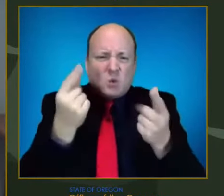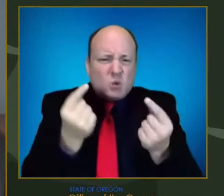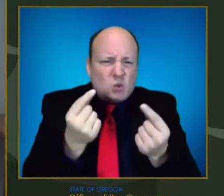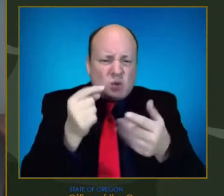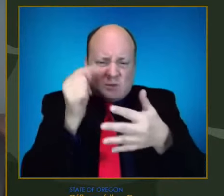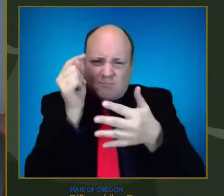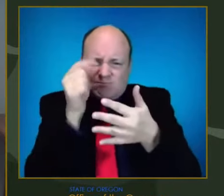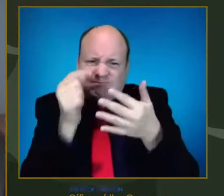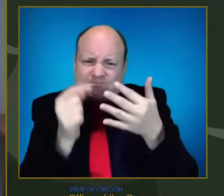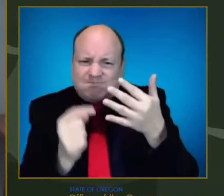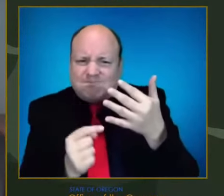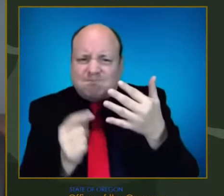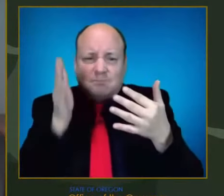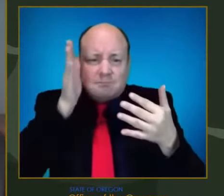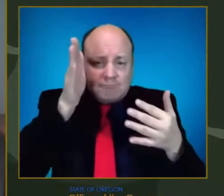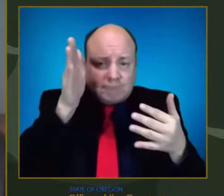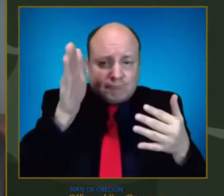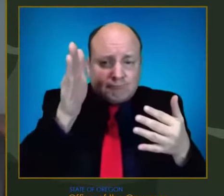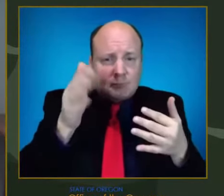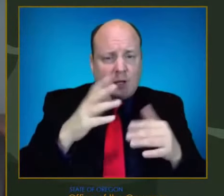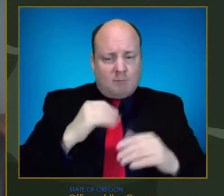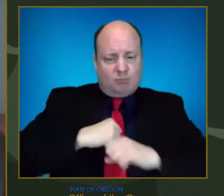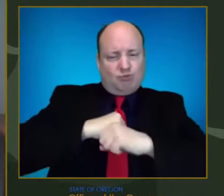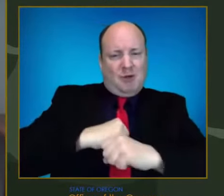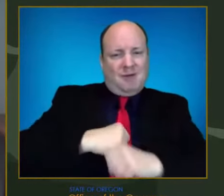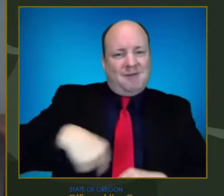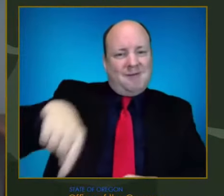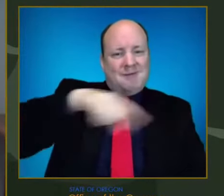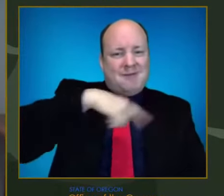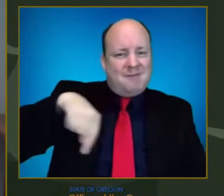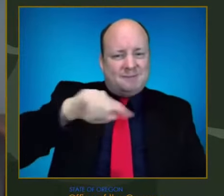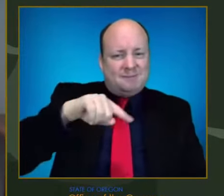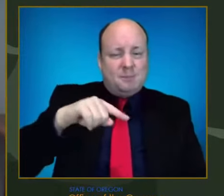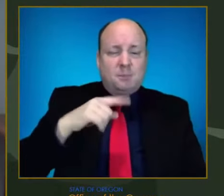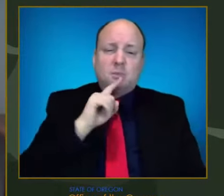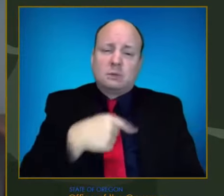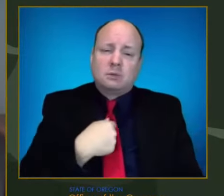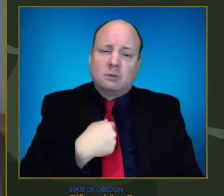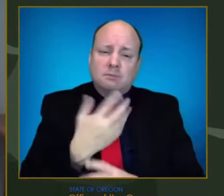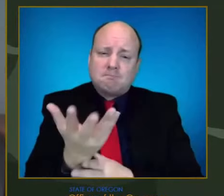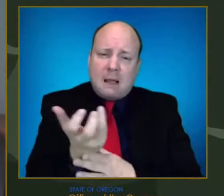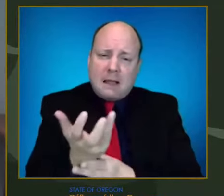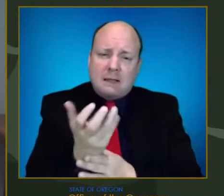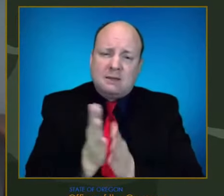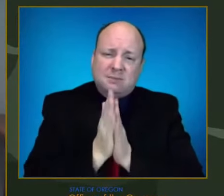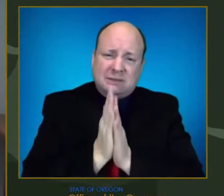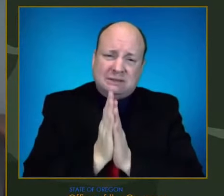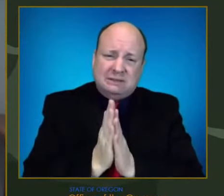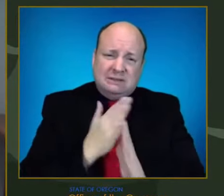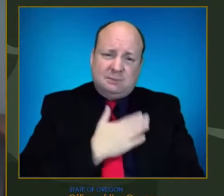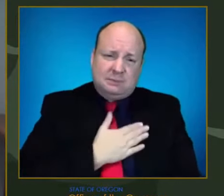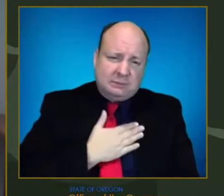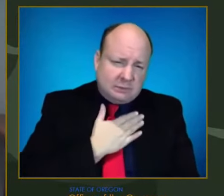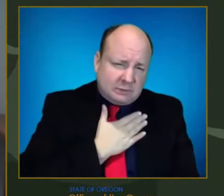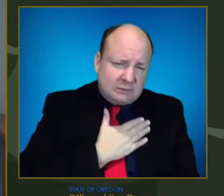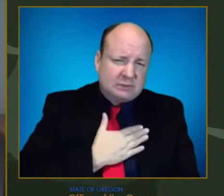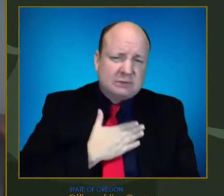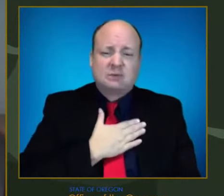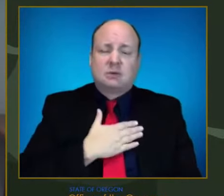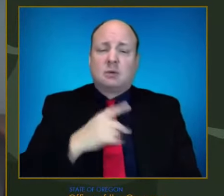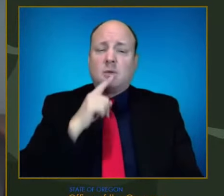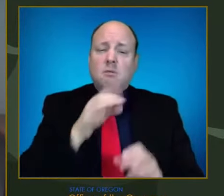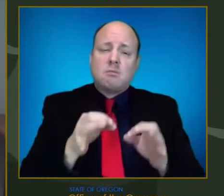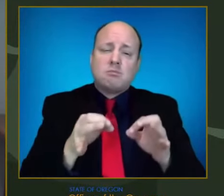If you haven't already done so, please get vaccinated. It is the single most important thing you can do to protect